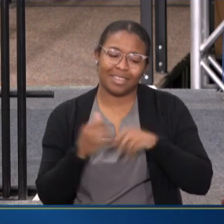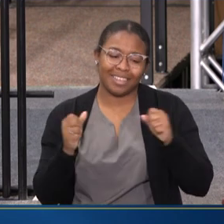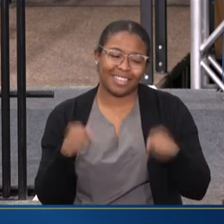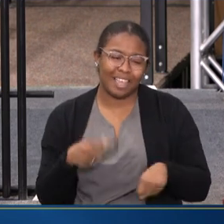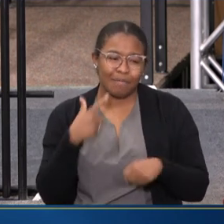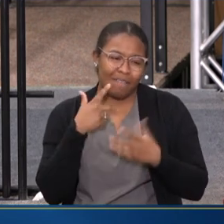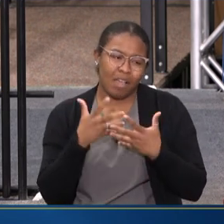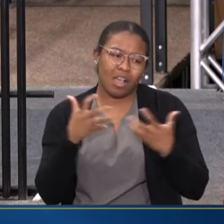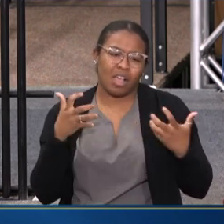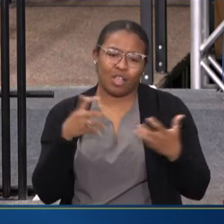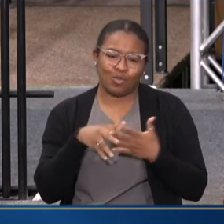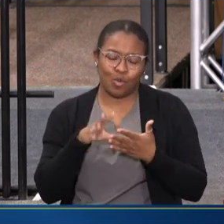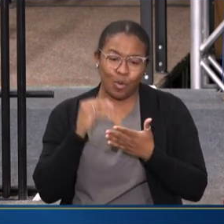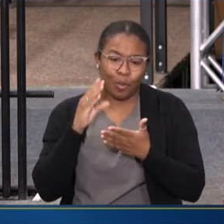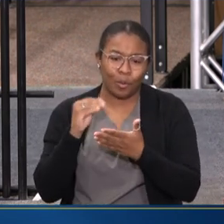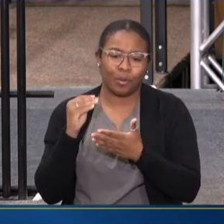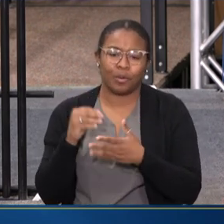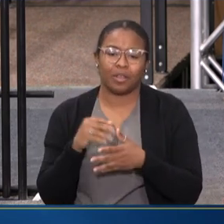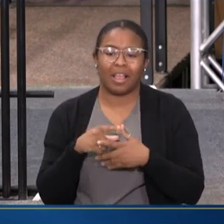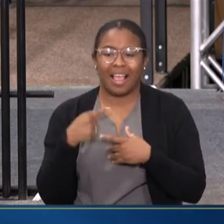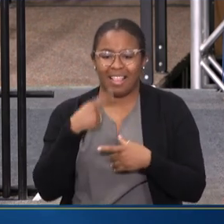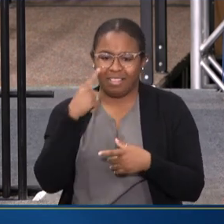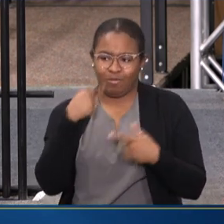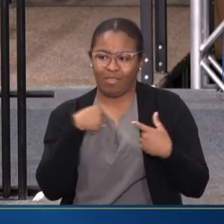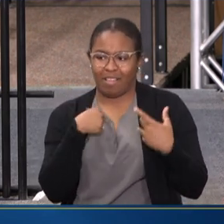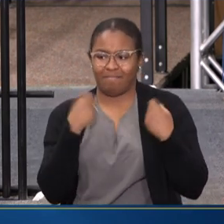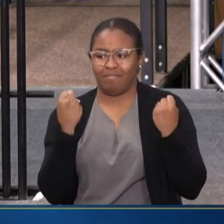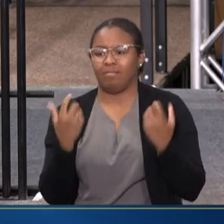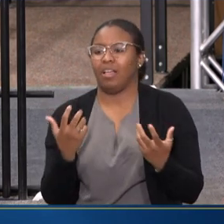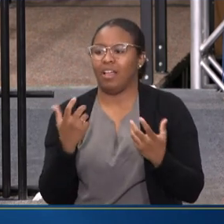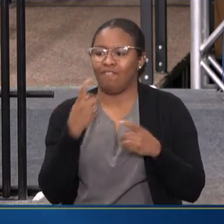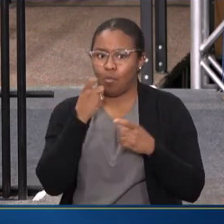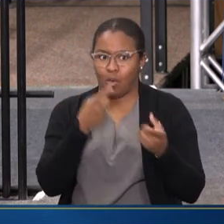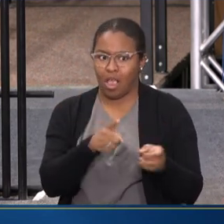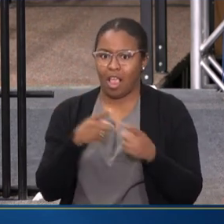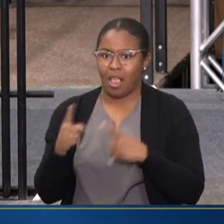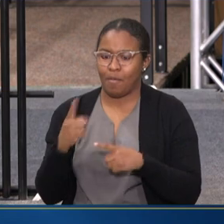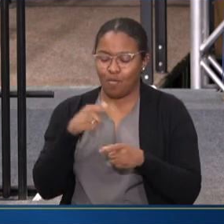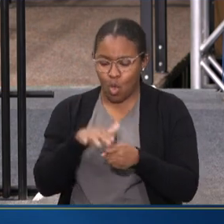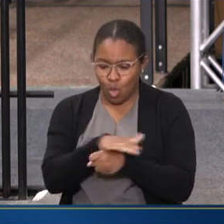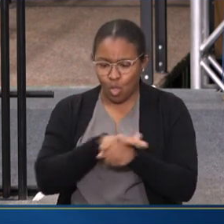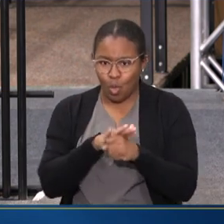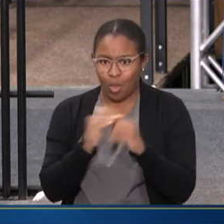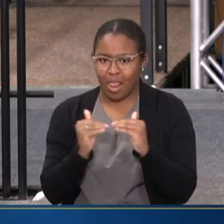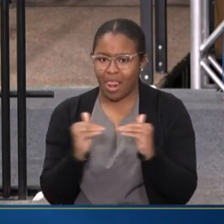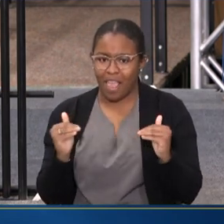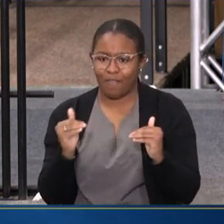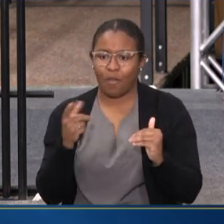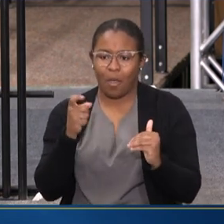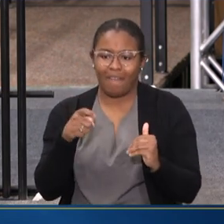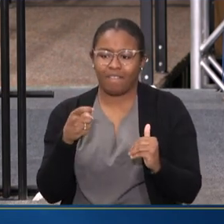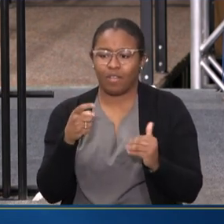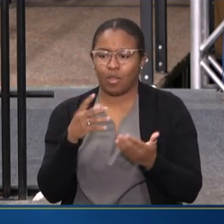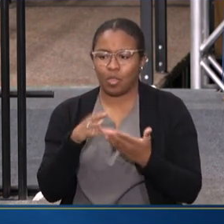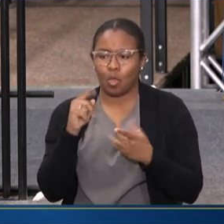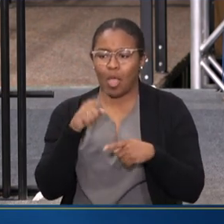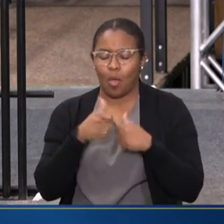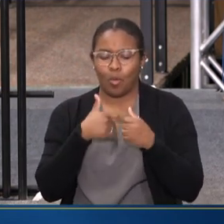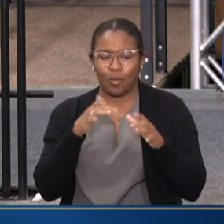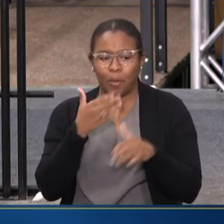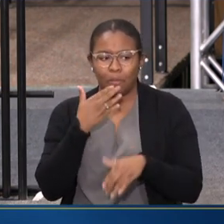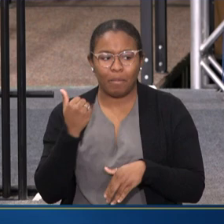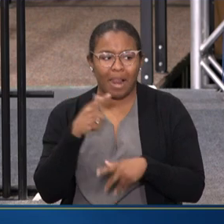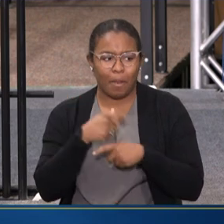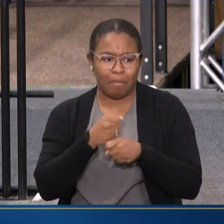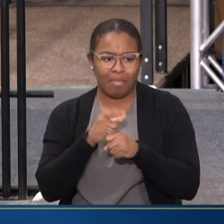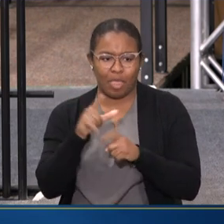got a lot to learn. You know, I think we have a lot to learn from what's happening at the local level, and we have a lot to learn about how we can do better, how we can